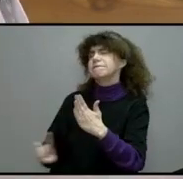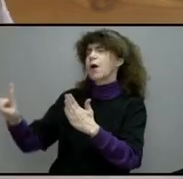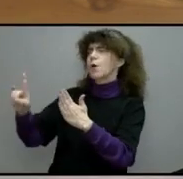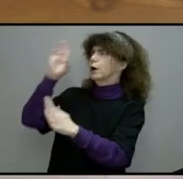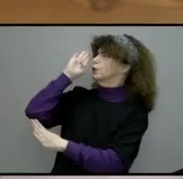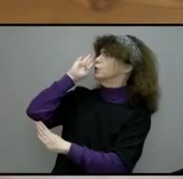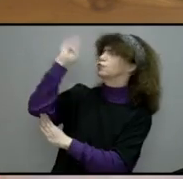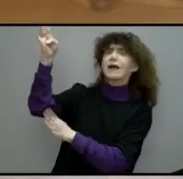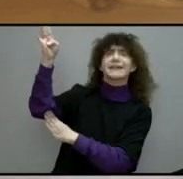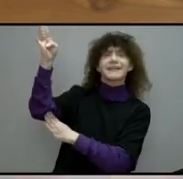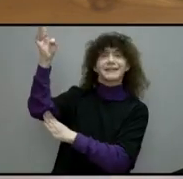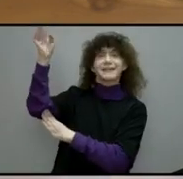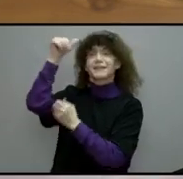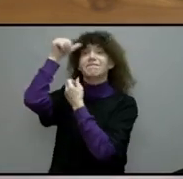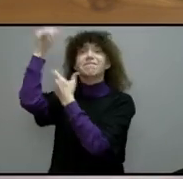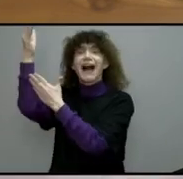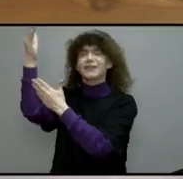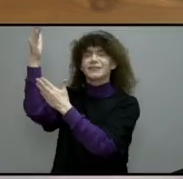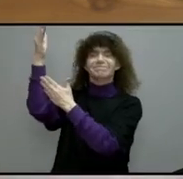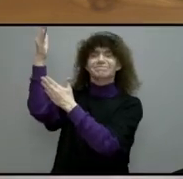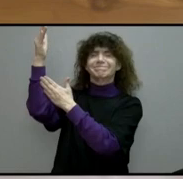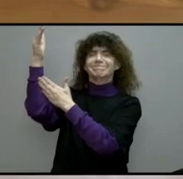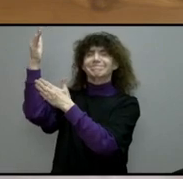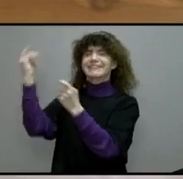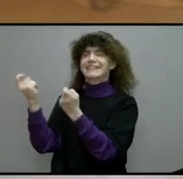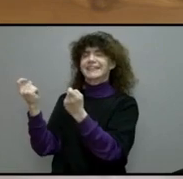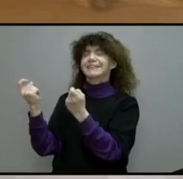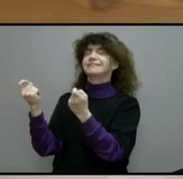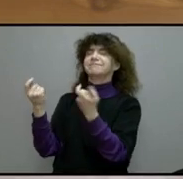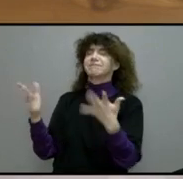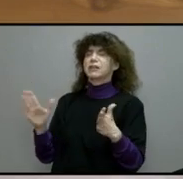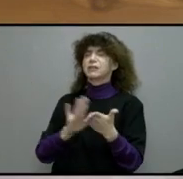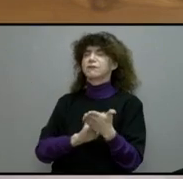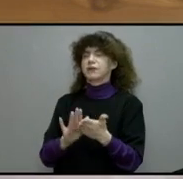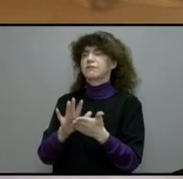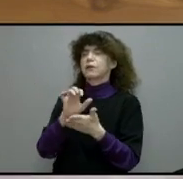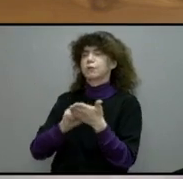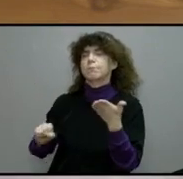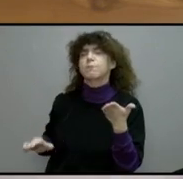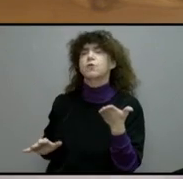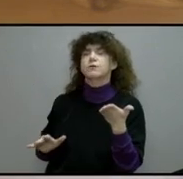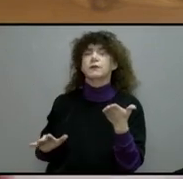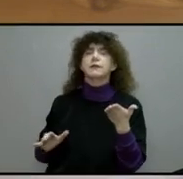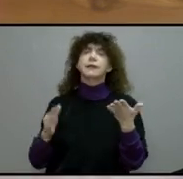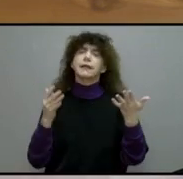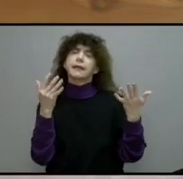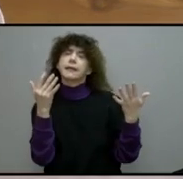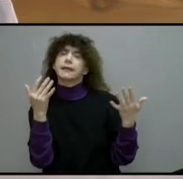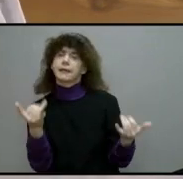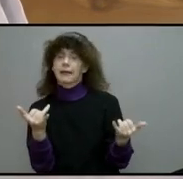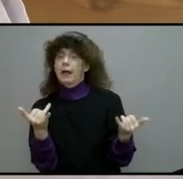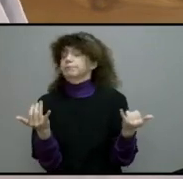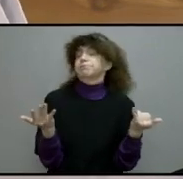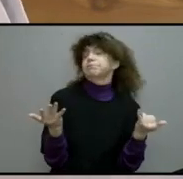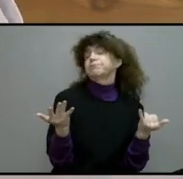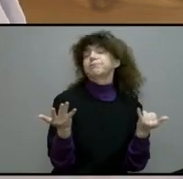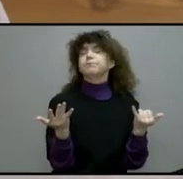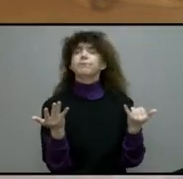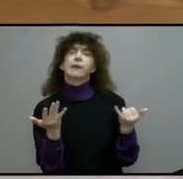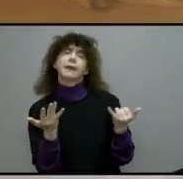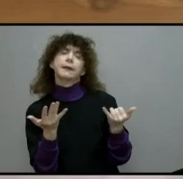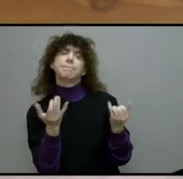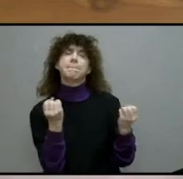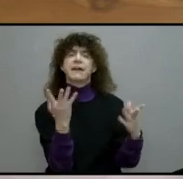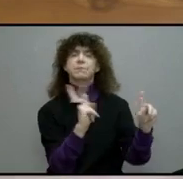Let us accept the invitation extended by Christ and not, like so many, stand paralyzed in sin